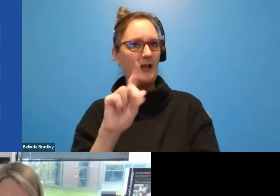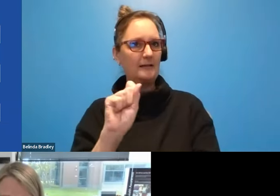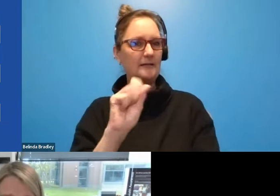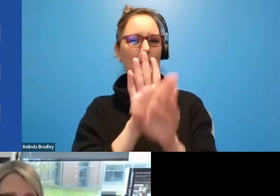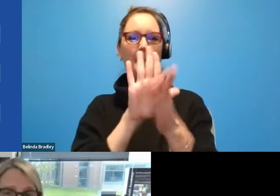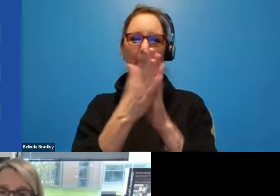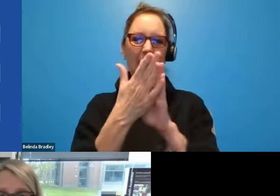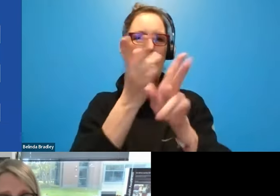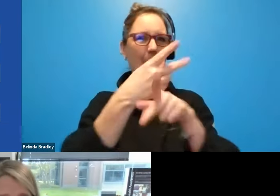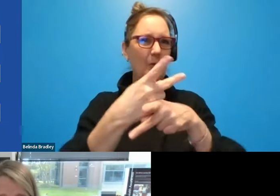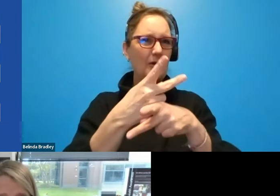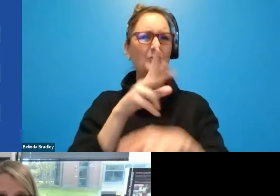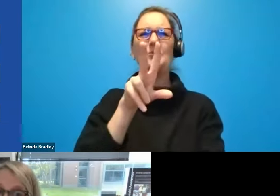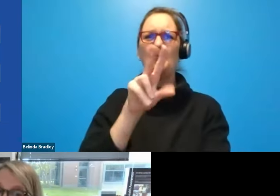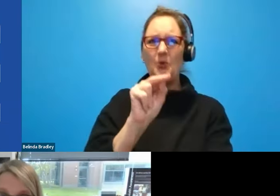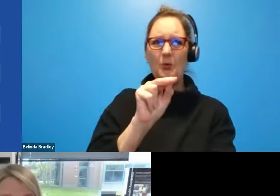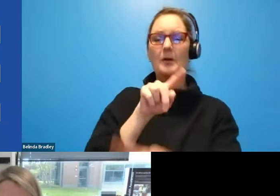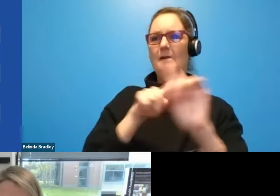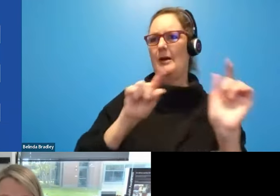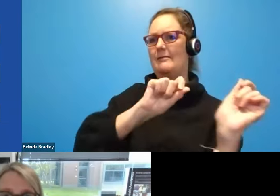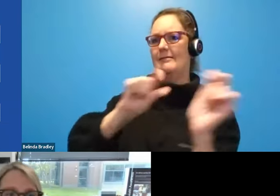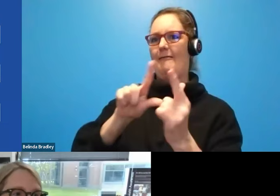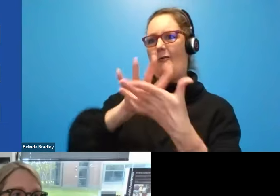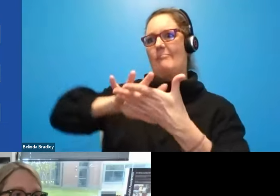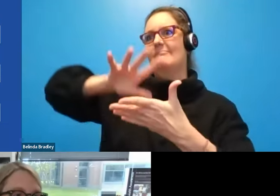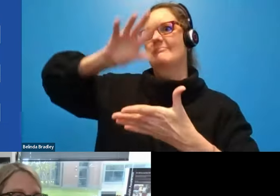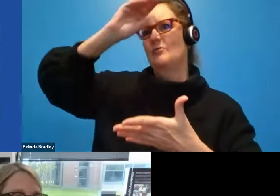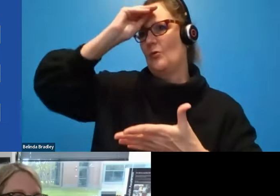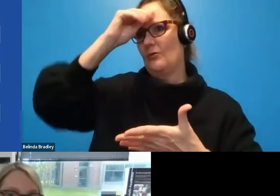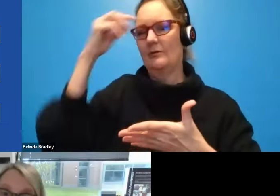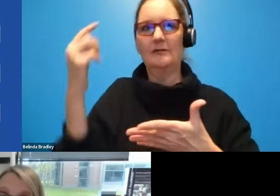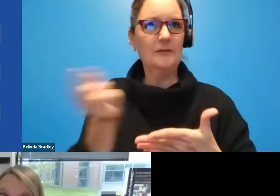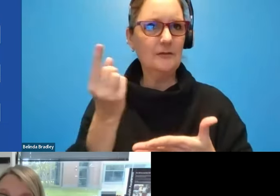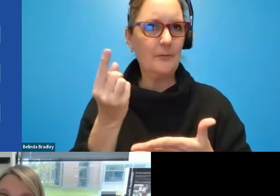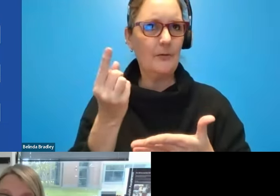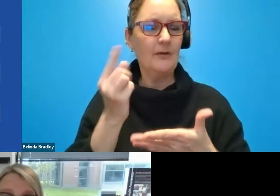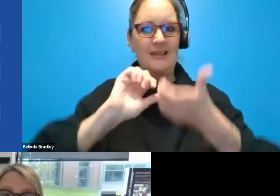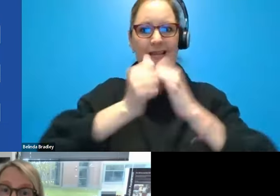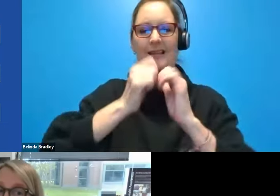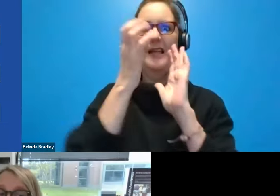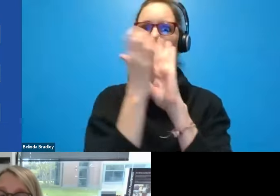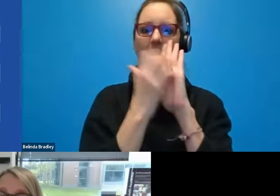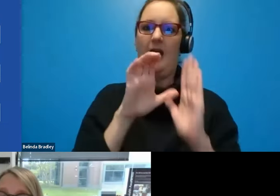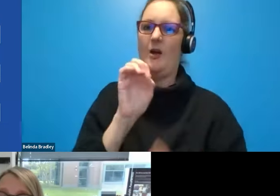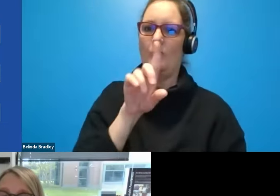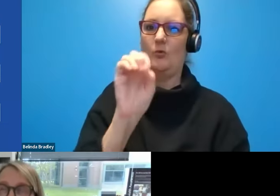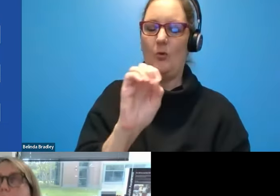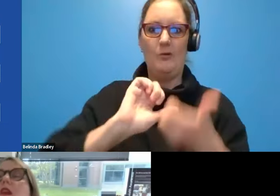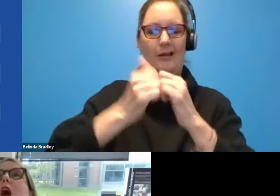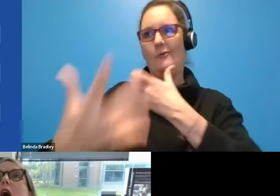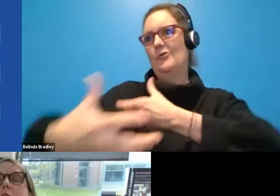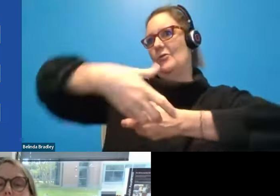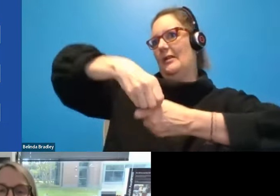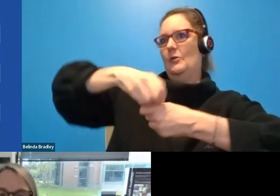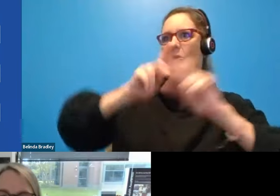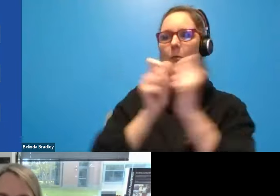accessibility and all the tools available. How to code, how to, uh, include people with disabilities, principles of inclusive